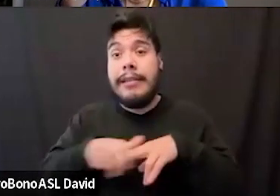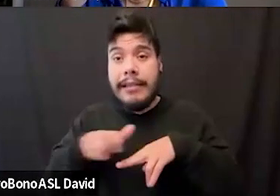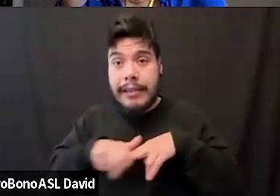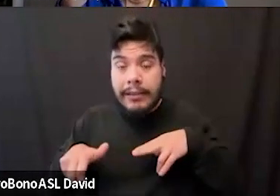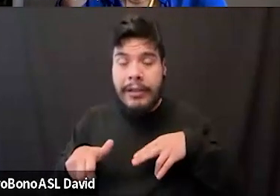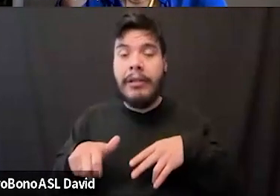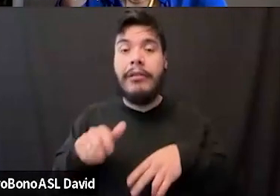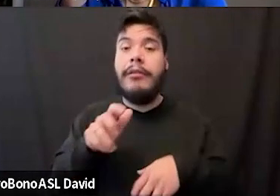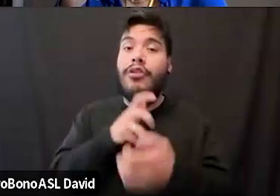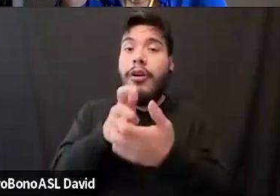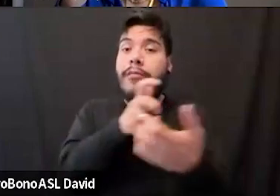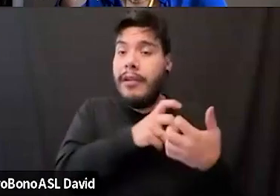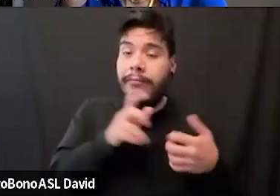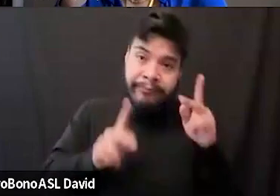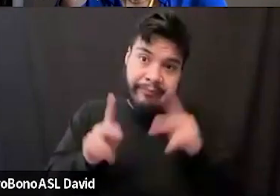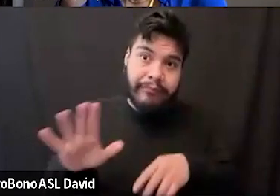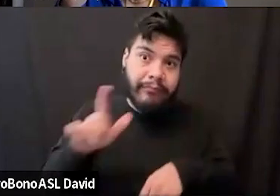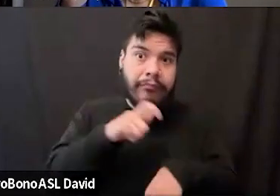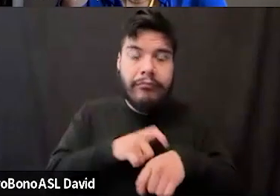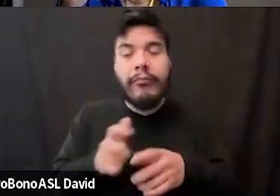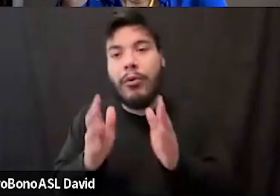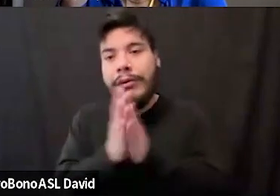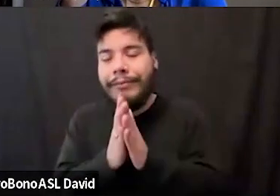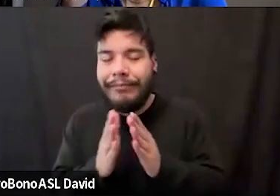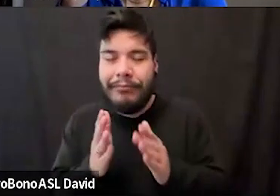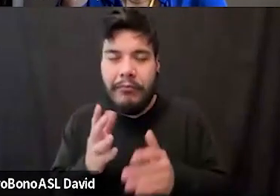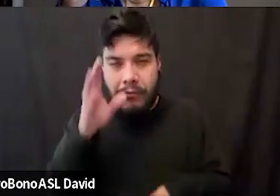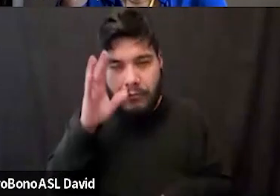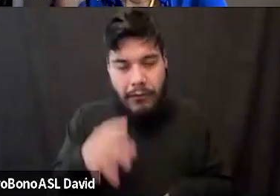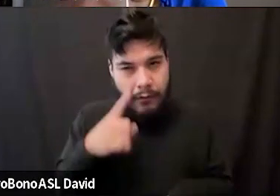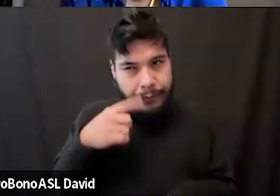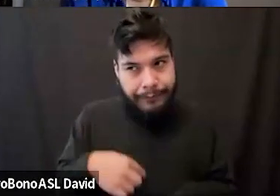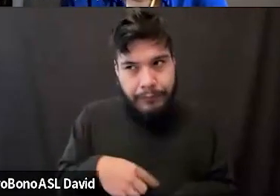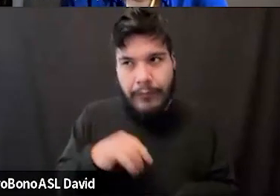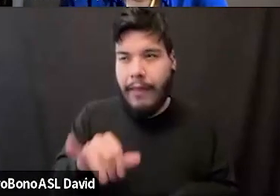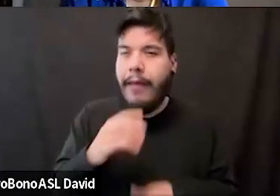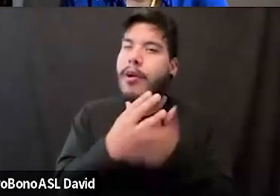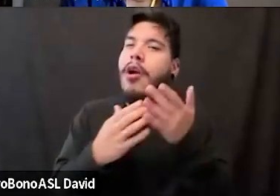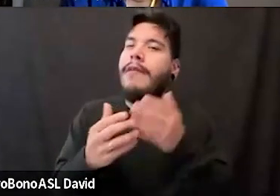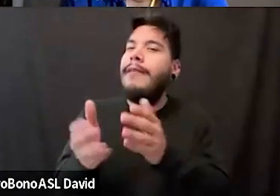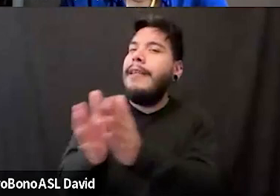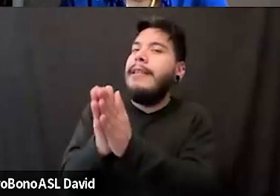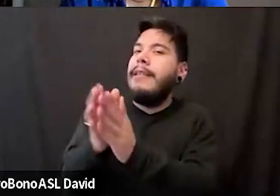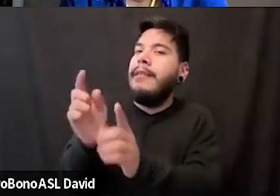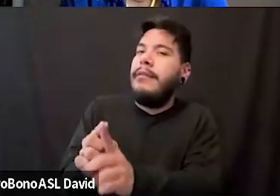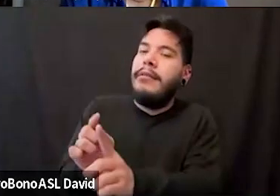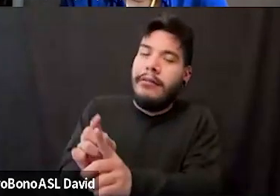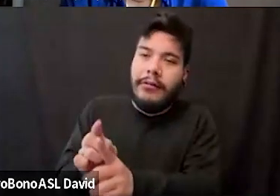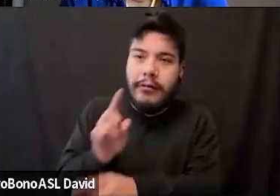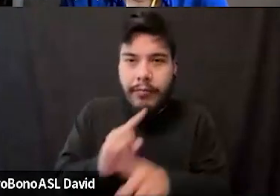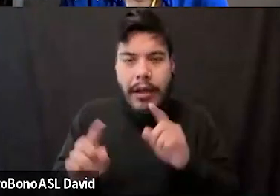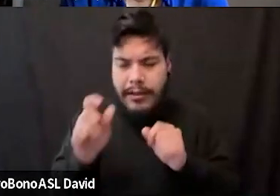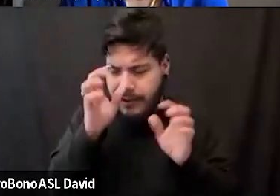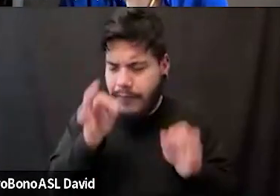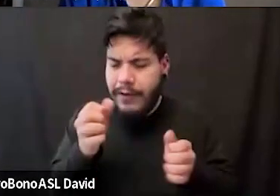accommodating people's time requests, or, you know, to me, it's just like that piece of asking, but definitely everything that you said.